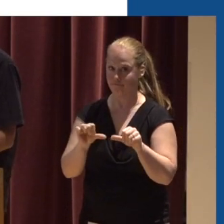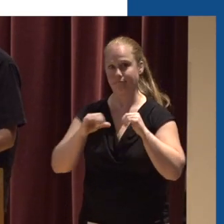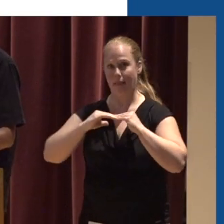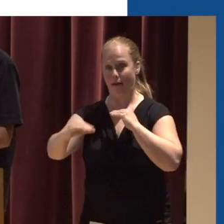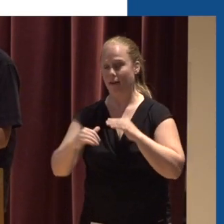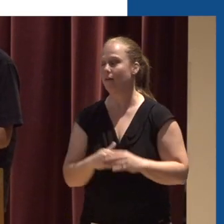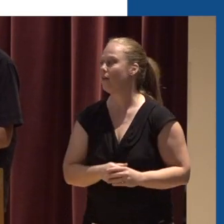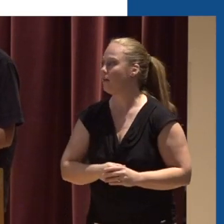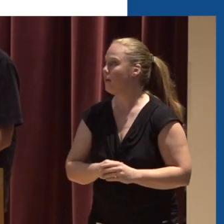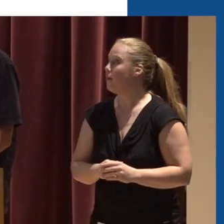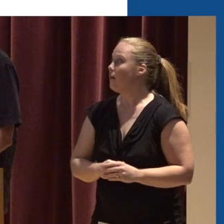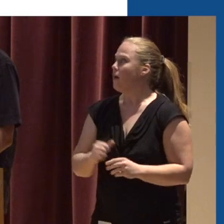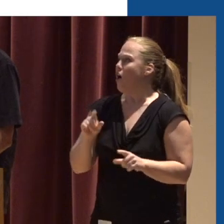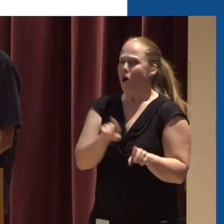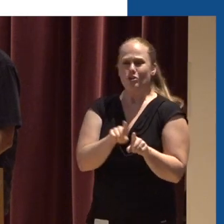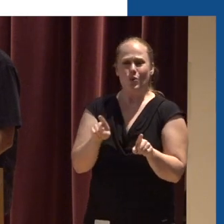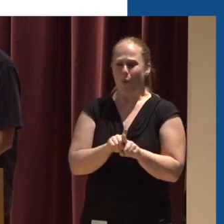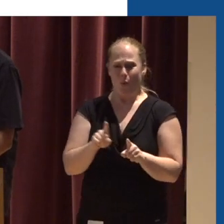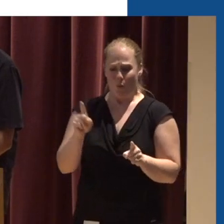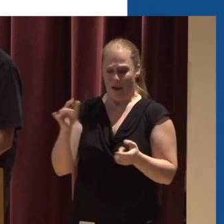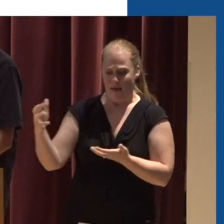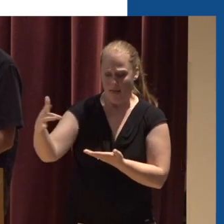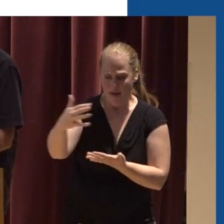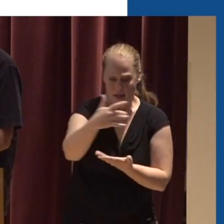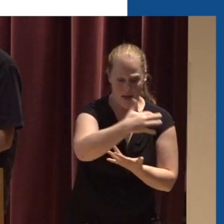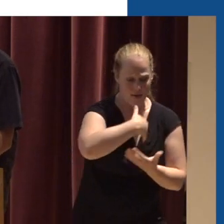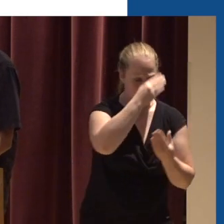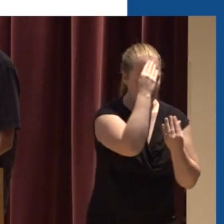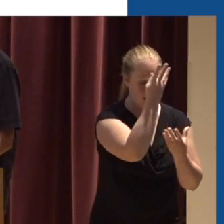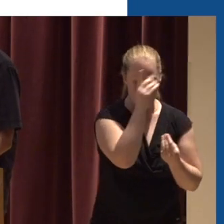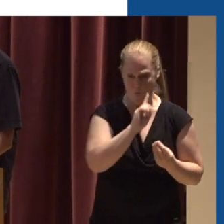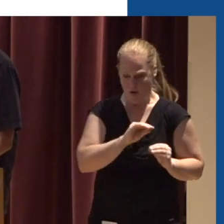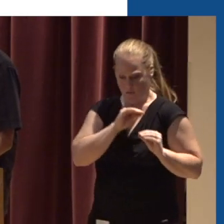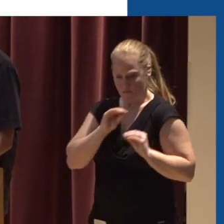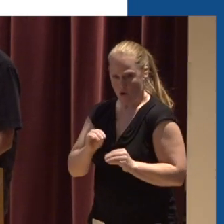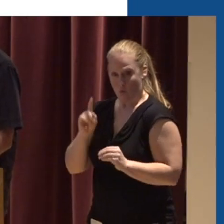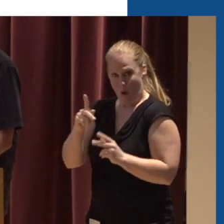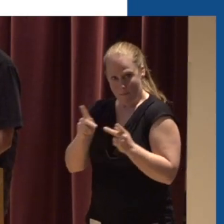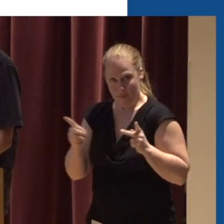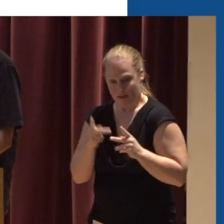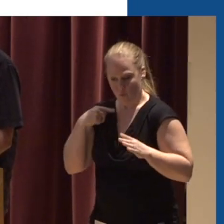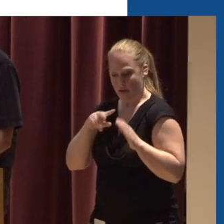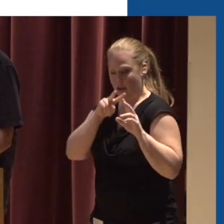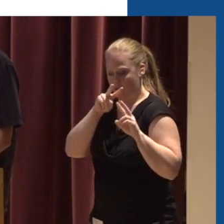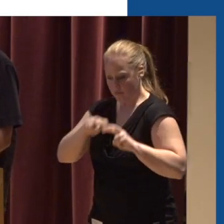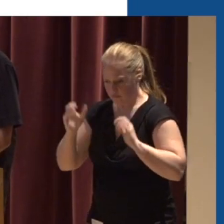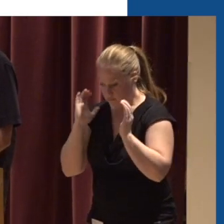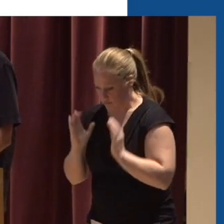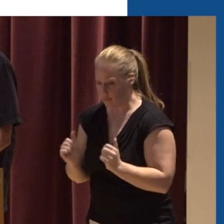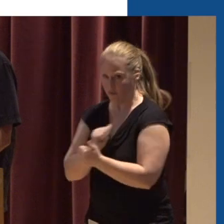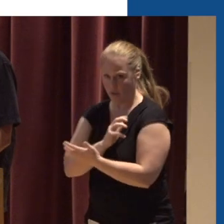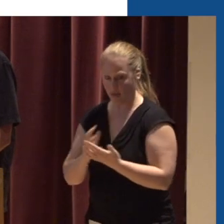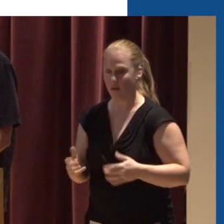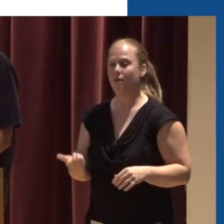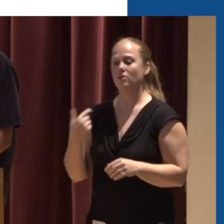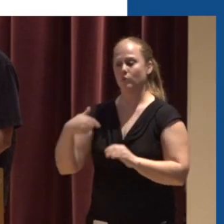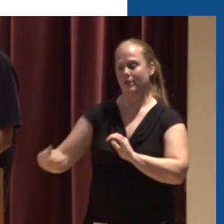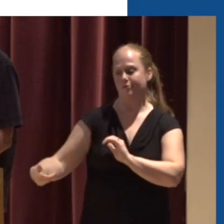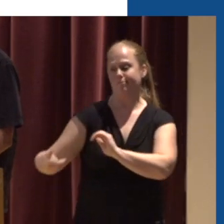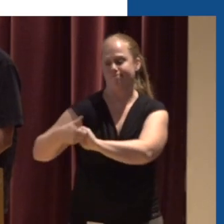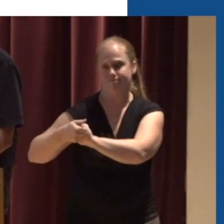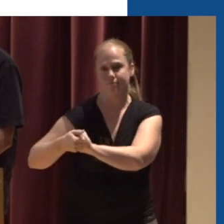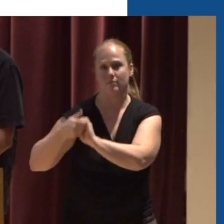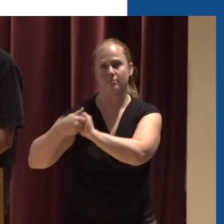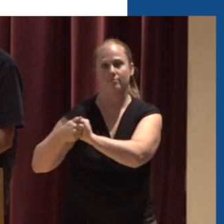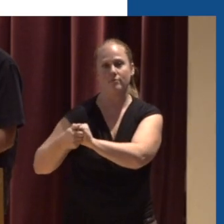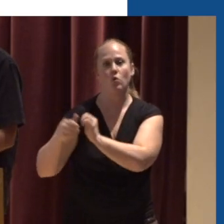website where all of this data would be housed in one single location And develop a partnership with the flood warning system